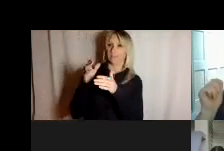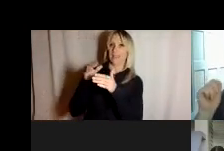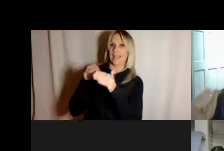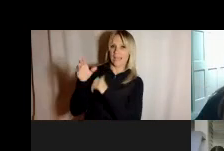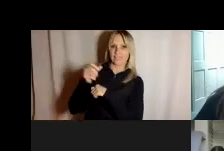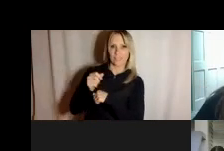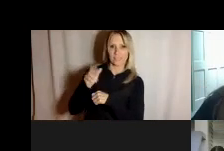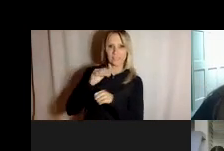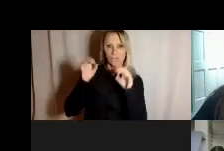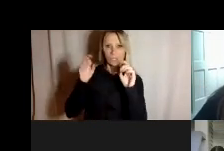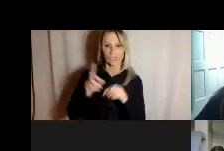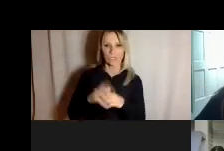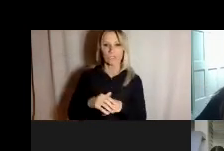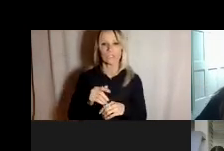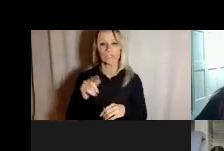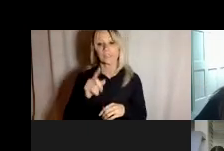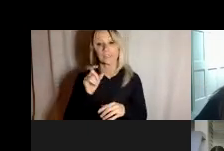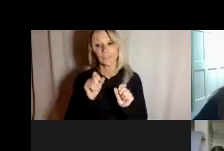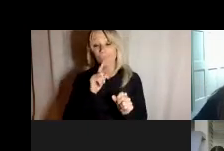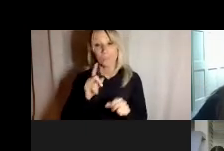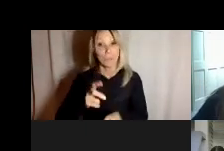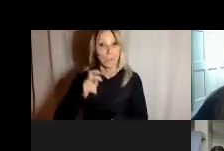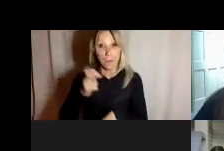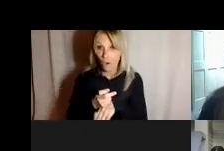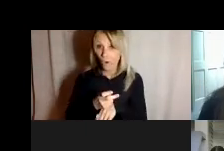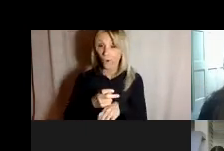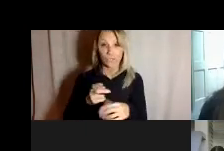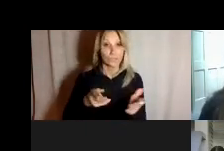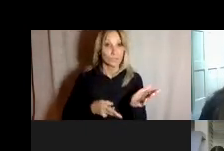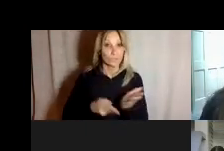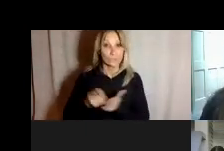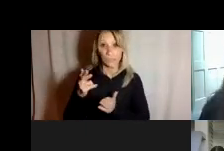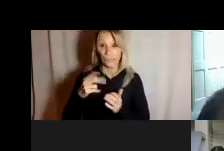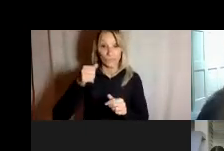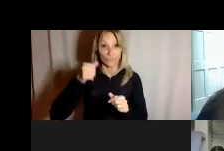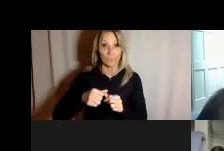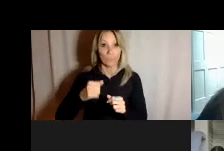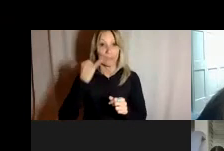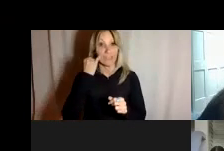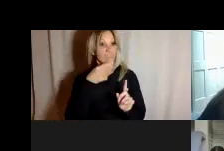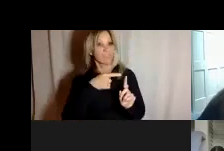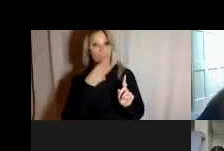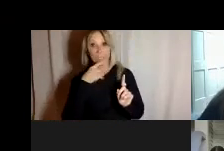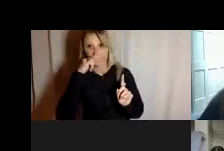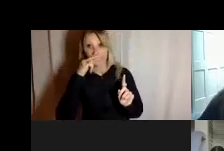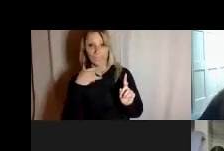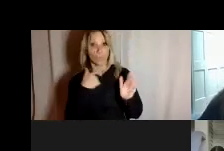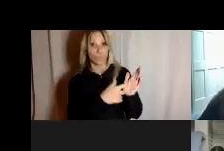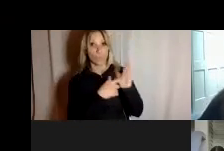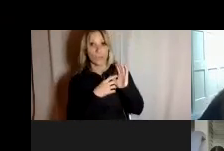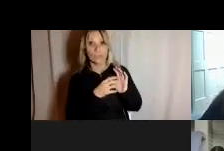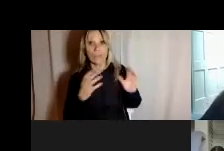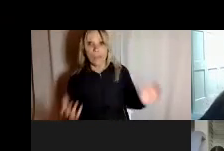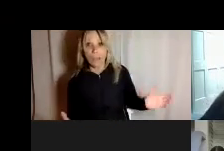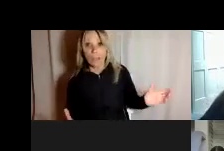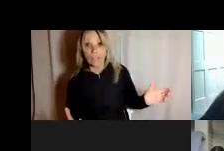this can be a really hard truth to remember when we have a kid who might require a lot in order to access their learning